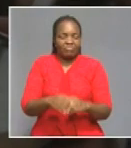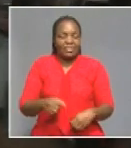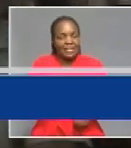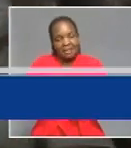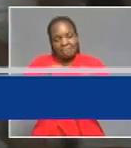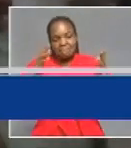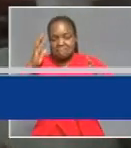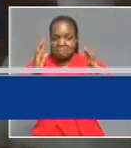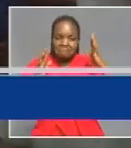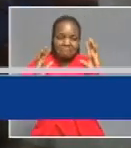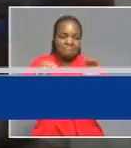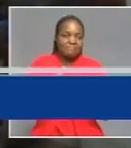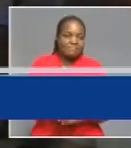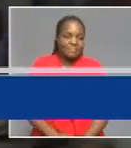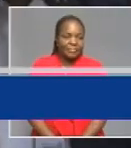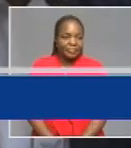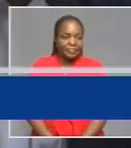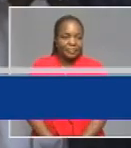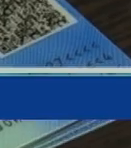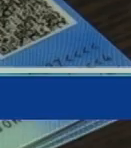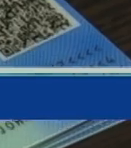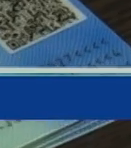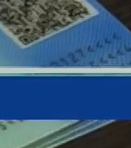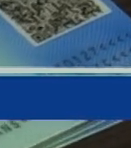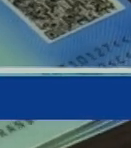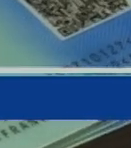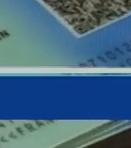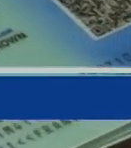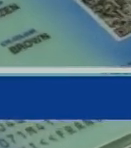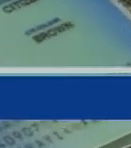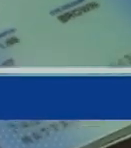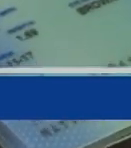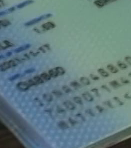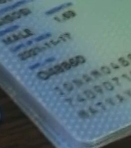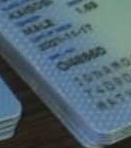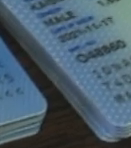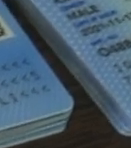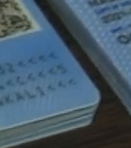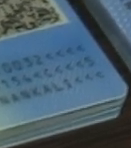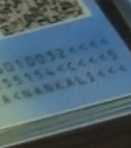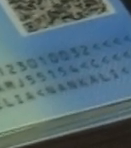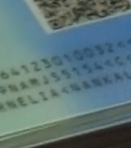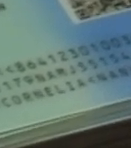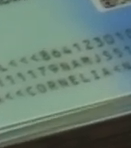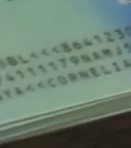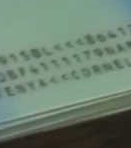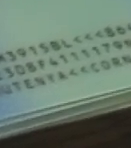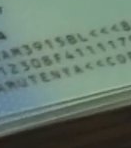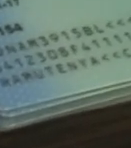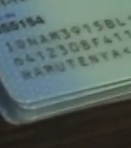by a quick response code, and the barcode will be replaced by a machine-readable zone.